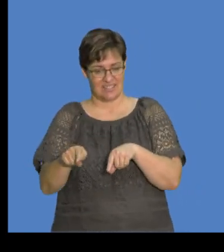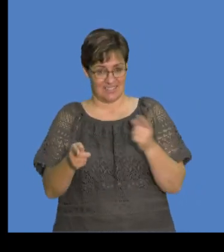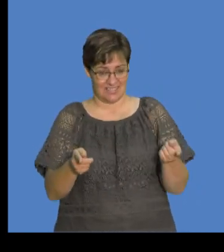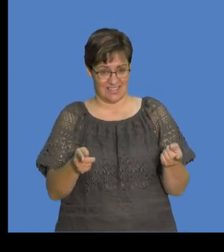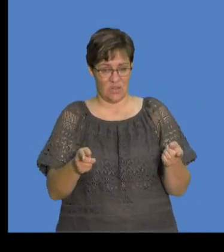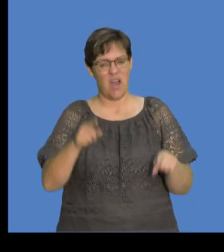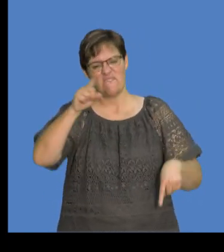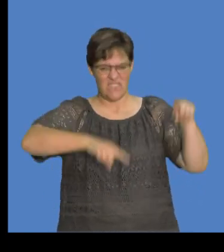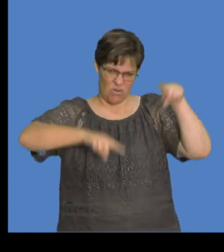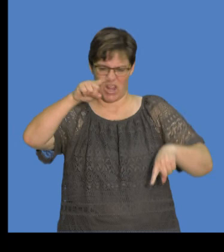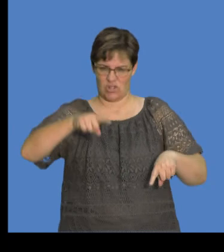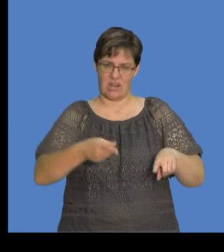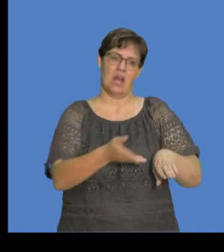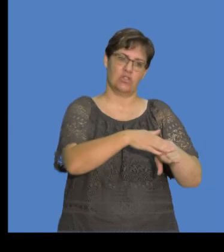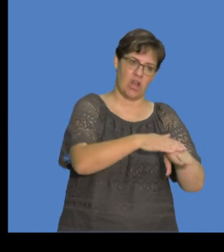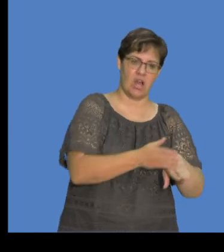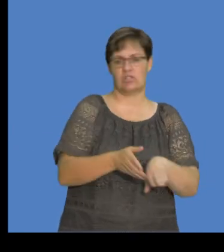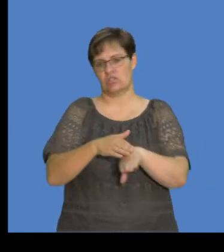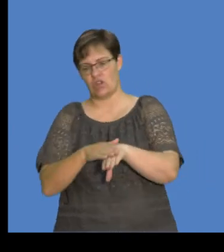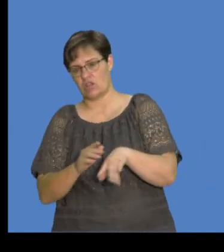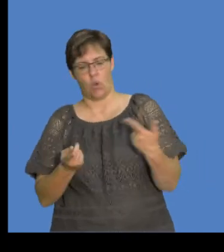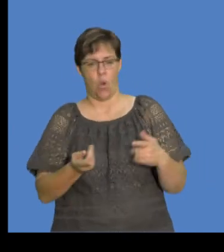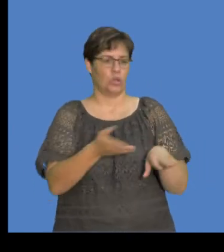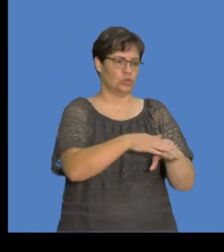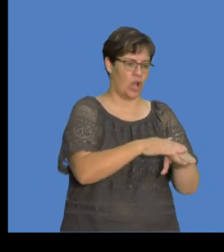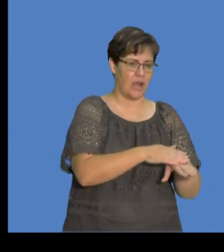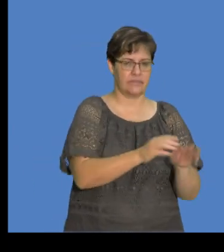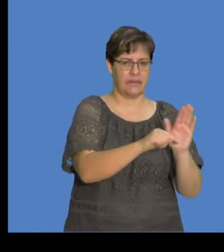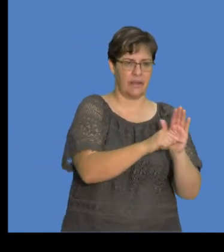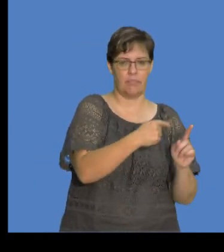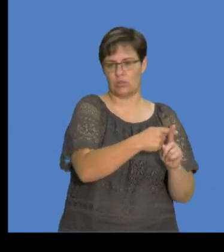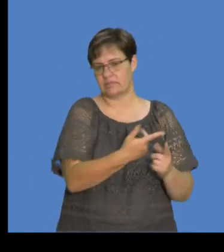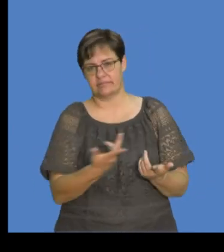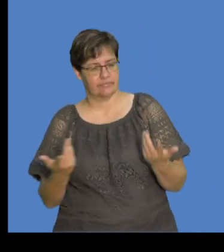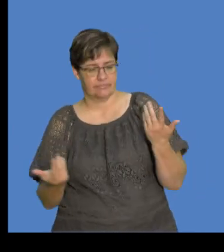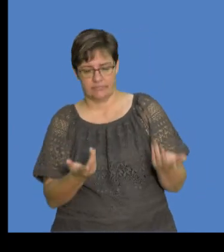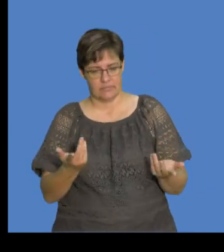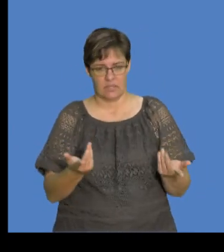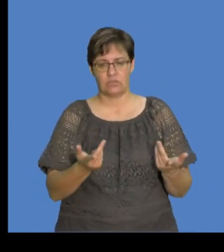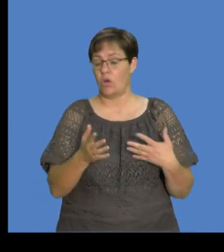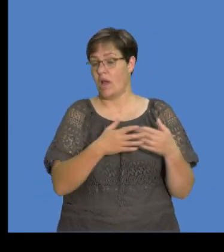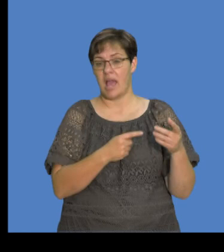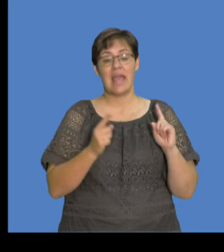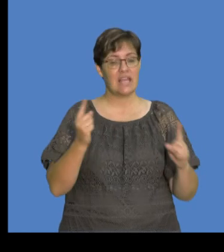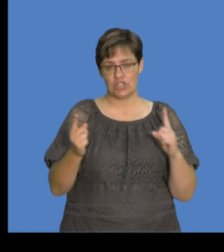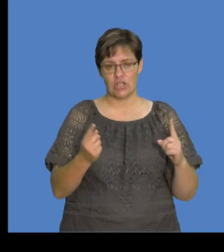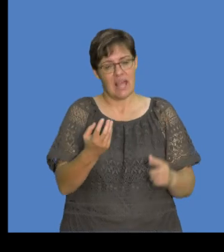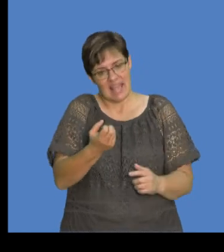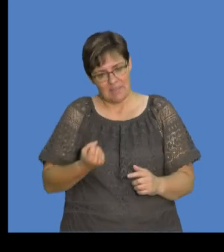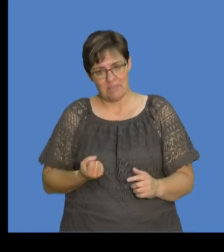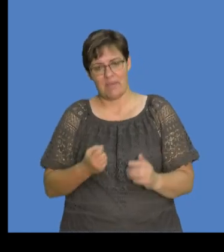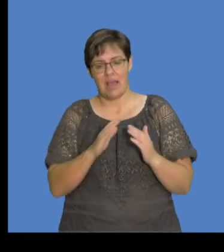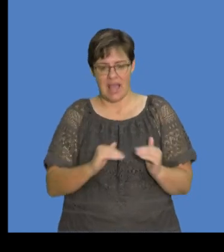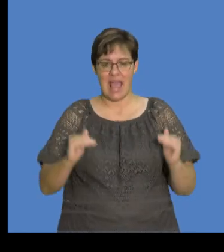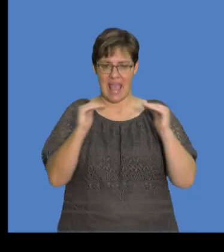charged, the other one is uncharged, because there's a variation of that coming into contact and being separated. And ultimately, each one of them